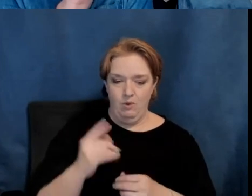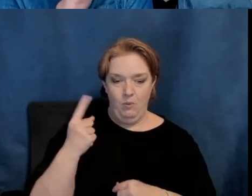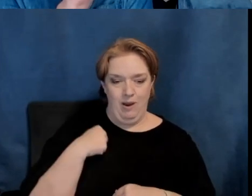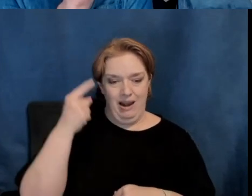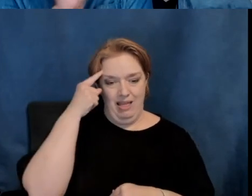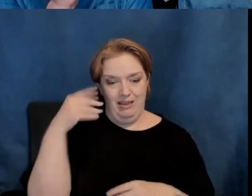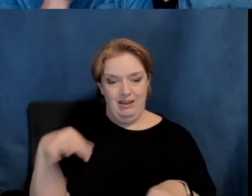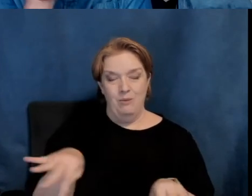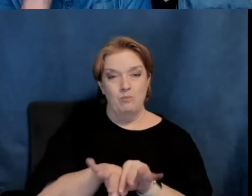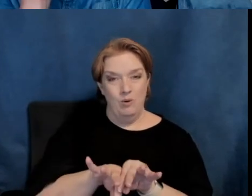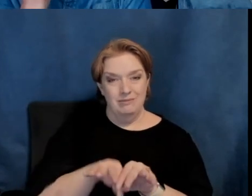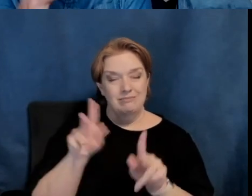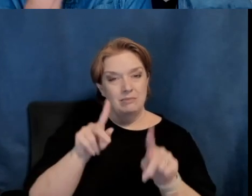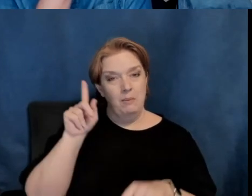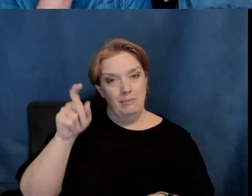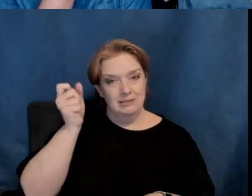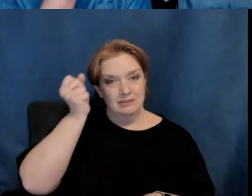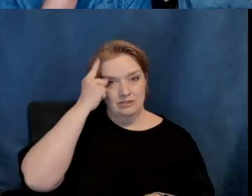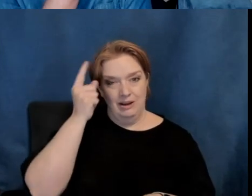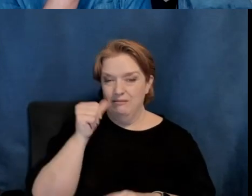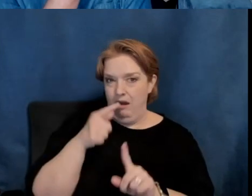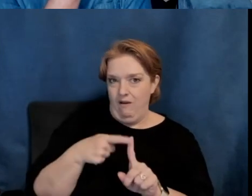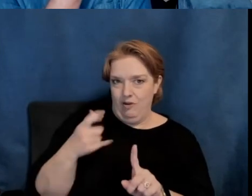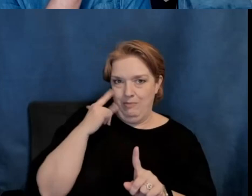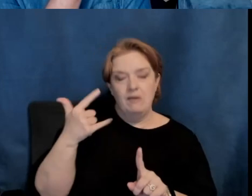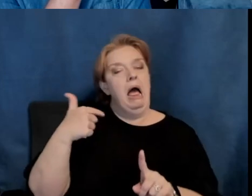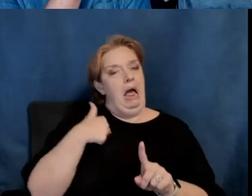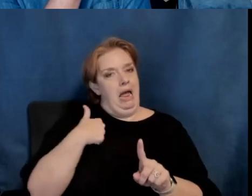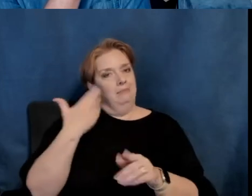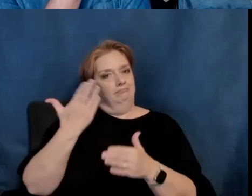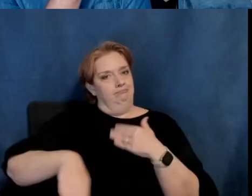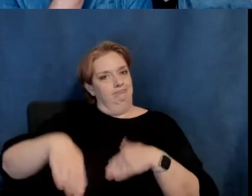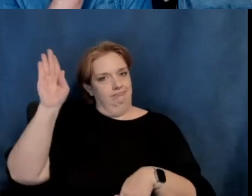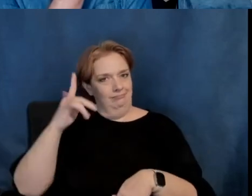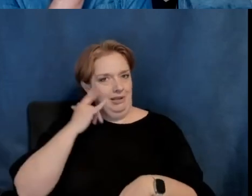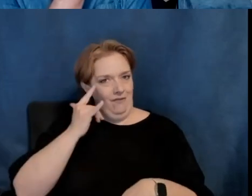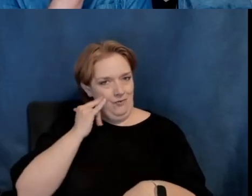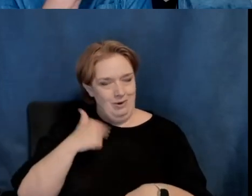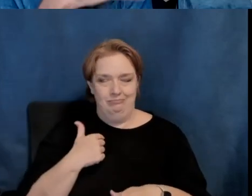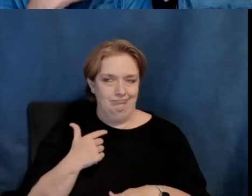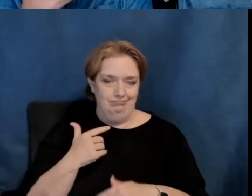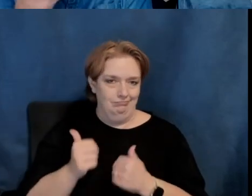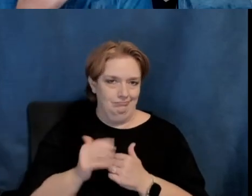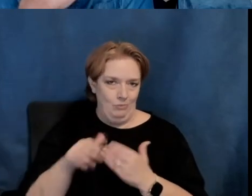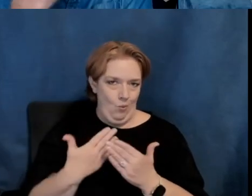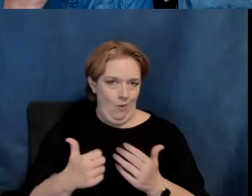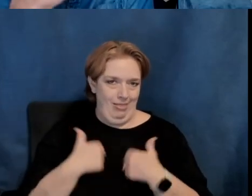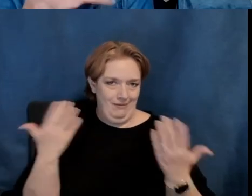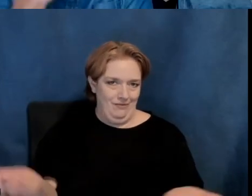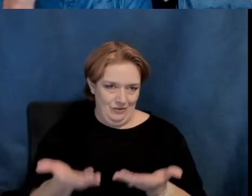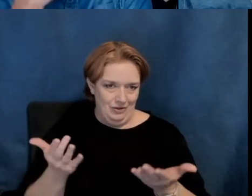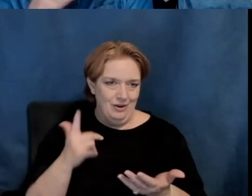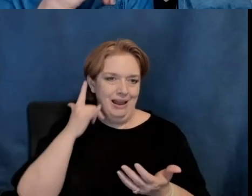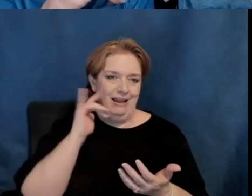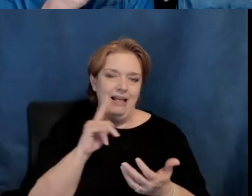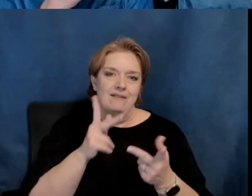important for people to understand, people who are not from California, I, I happen to be a native Californian. I've spent almost my whole life in California and California is a